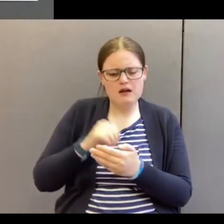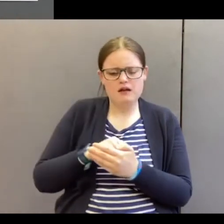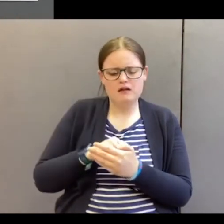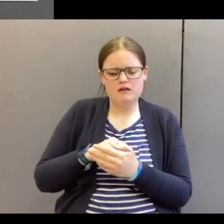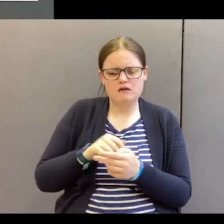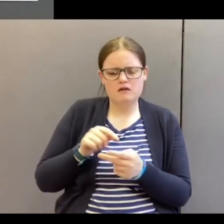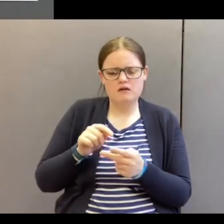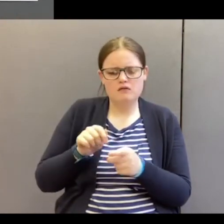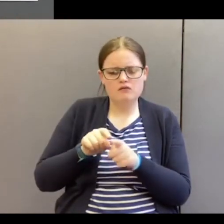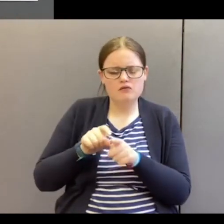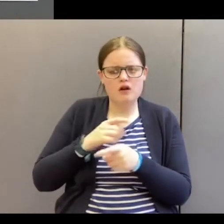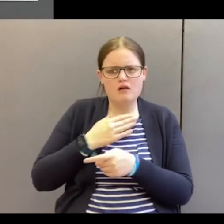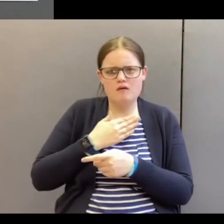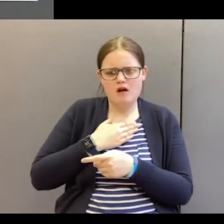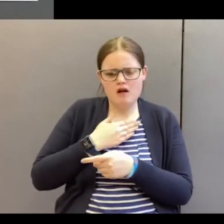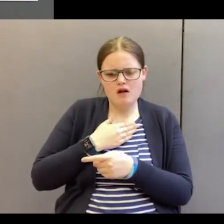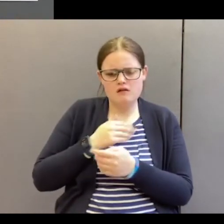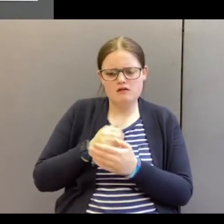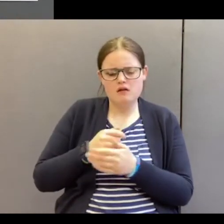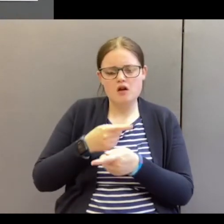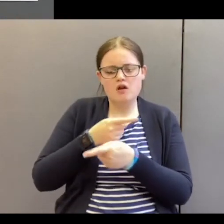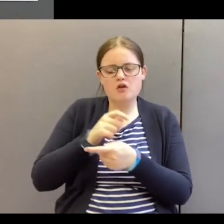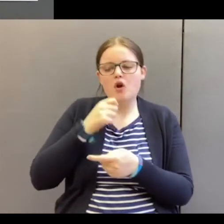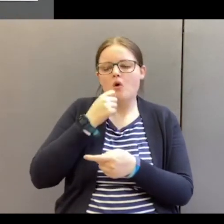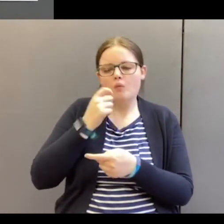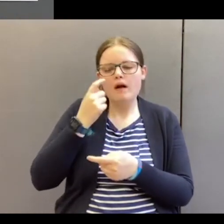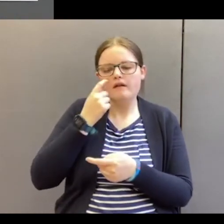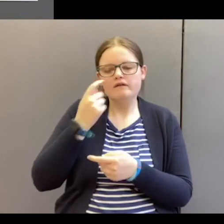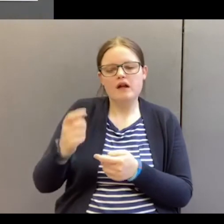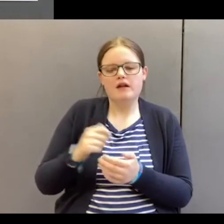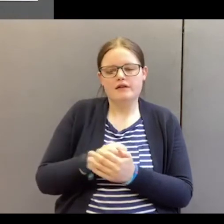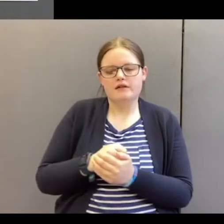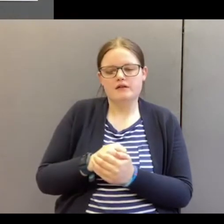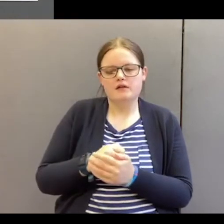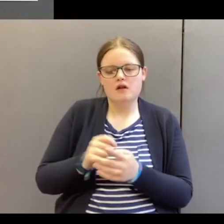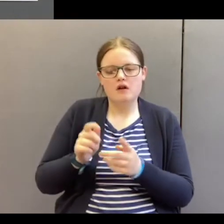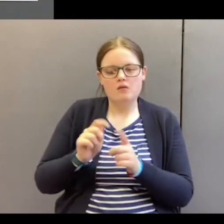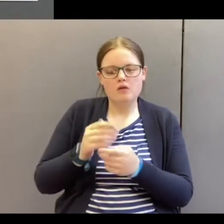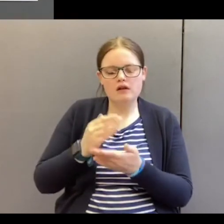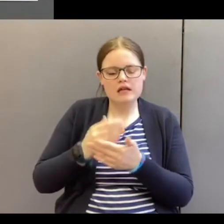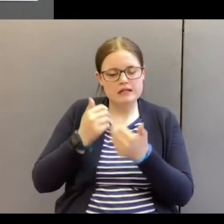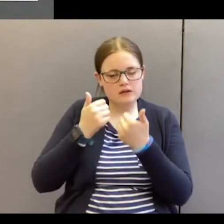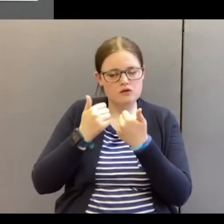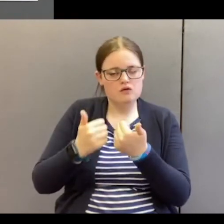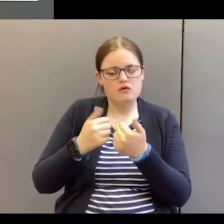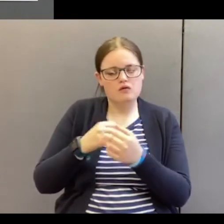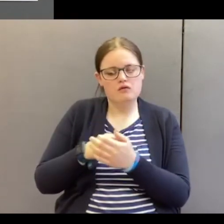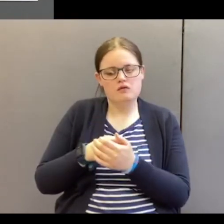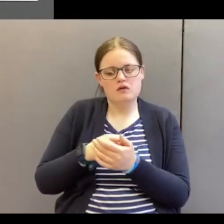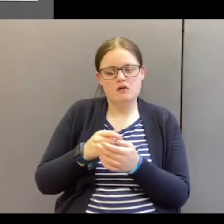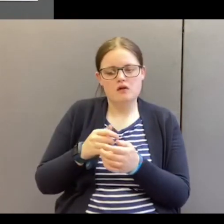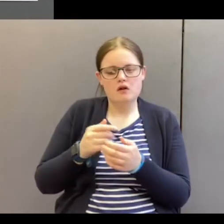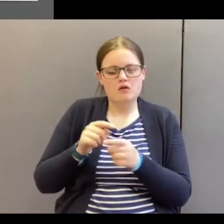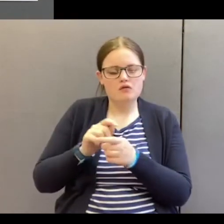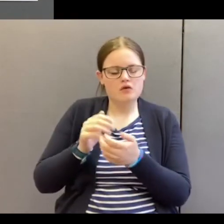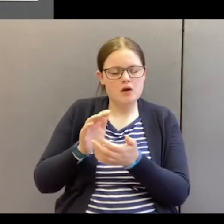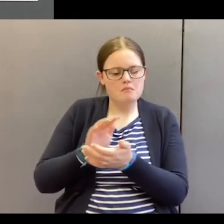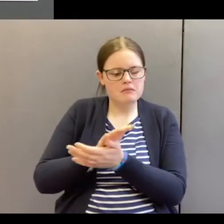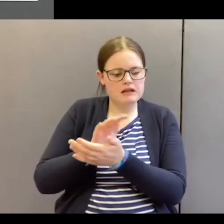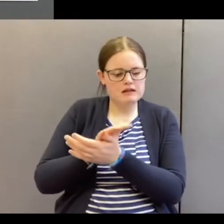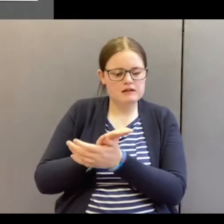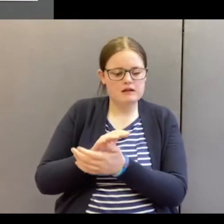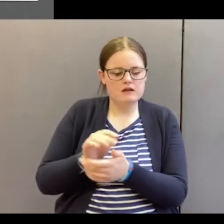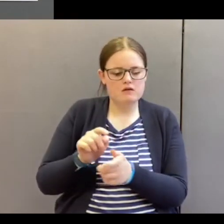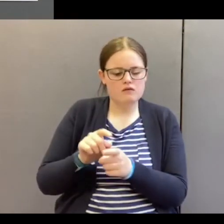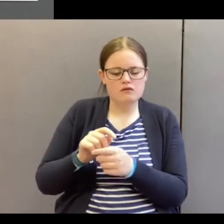your heart, and you will find what is good, well-pleasing, and